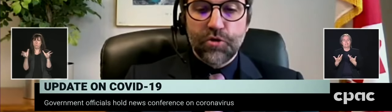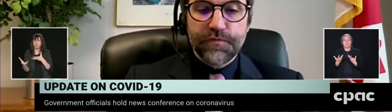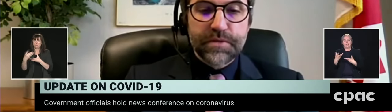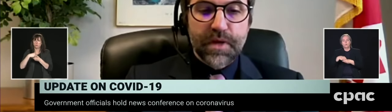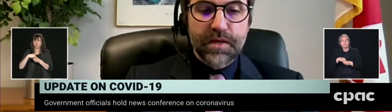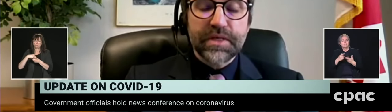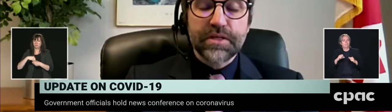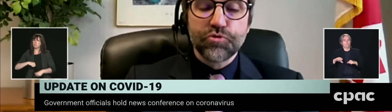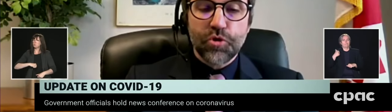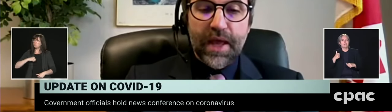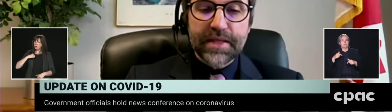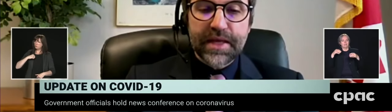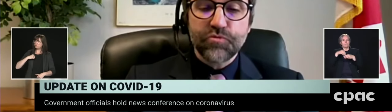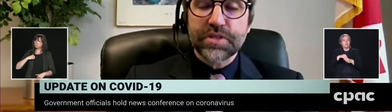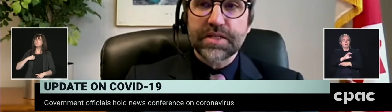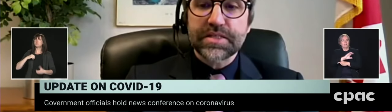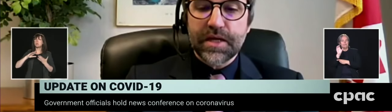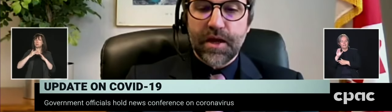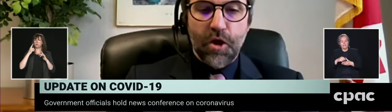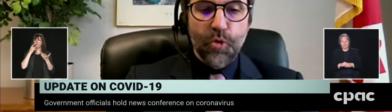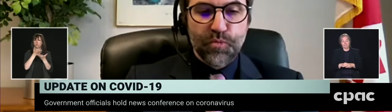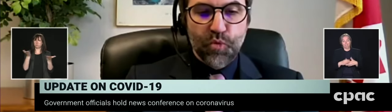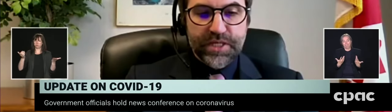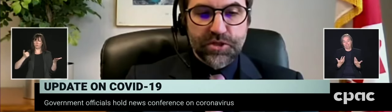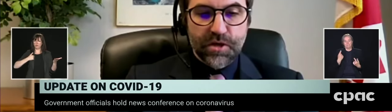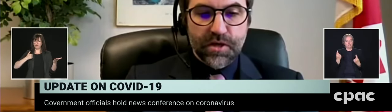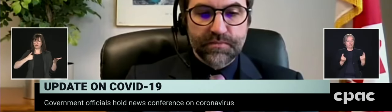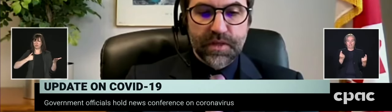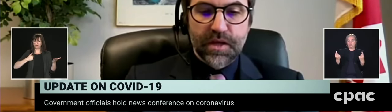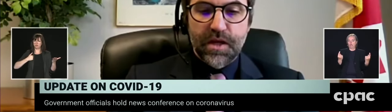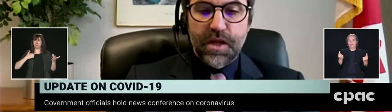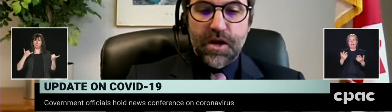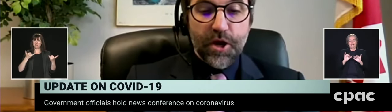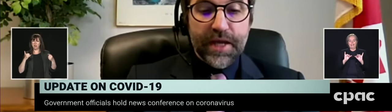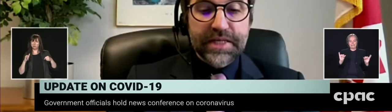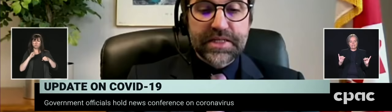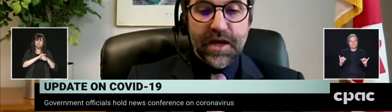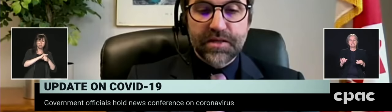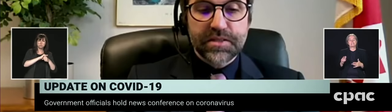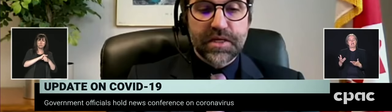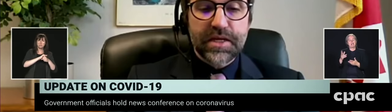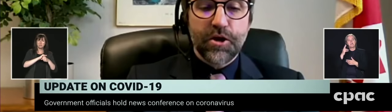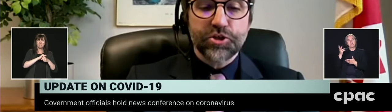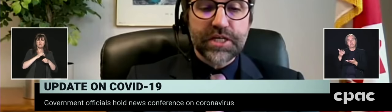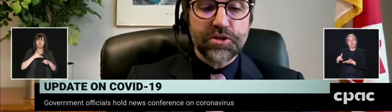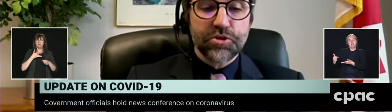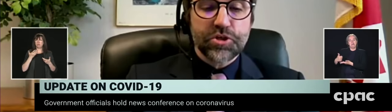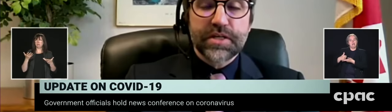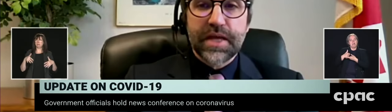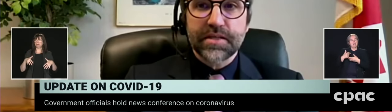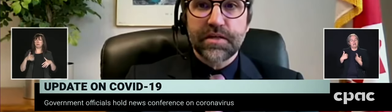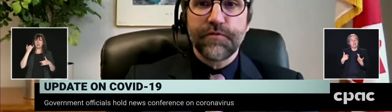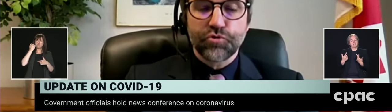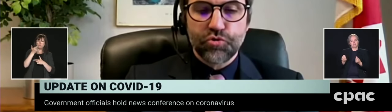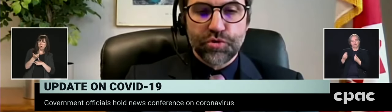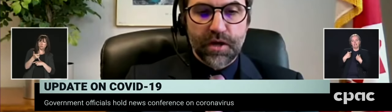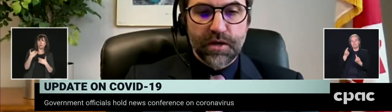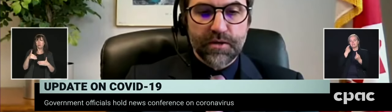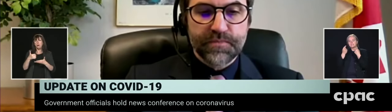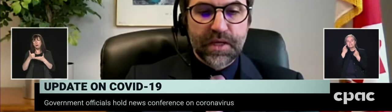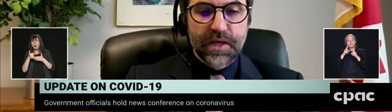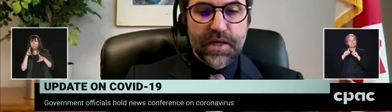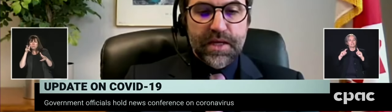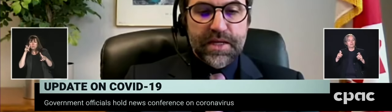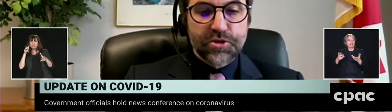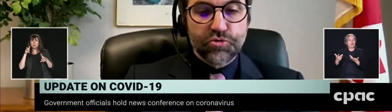le confinement, ils nous ont aidés à nous sentir un peu moins seuls. Leur résilience et leurs gestes de solidarité font chaud au